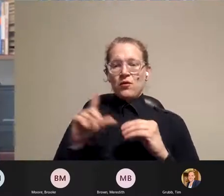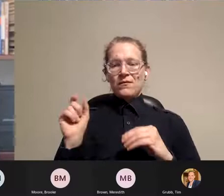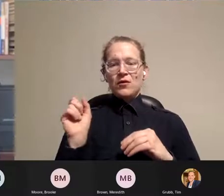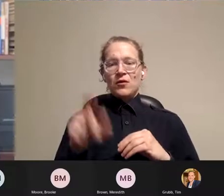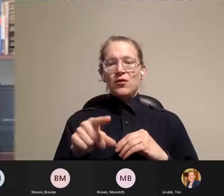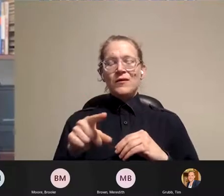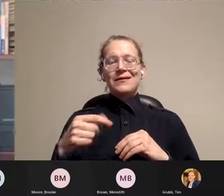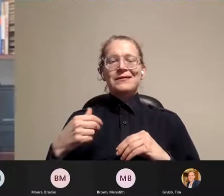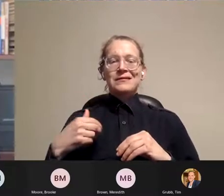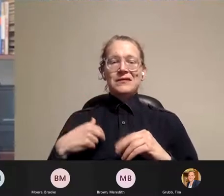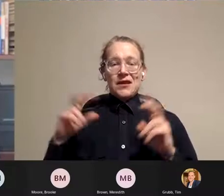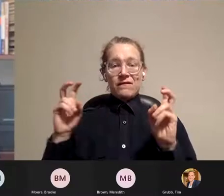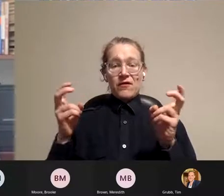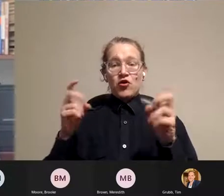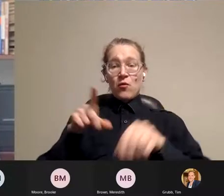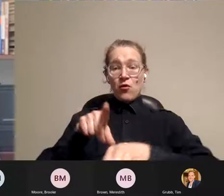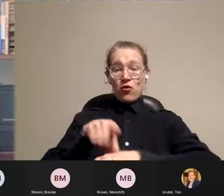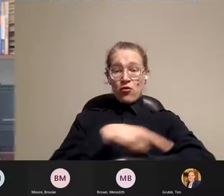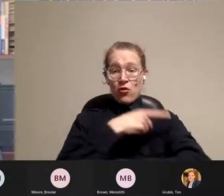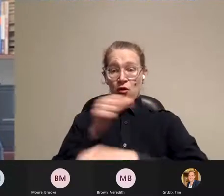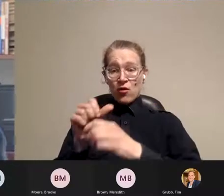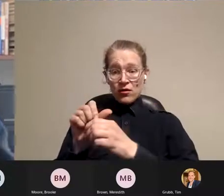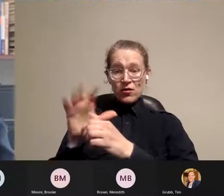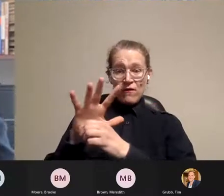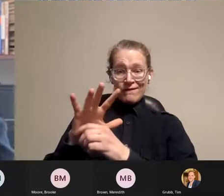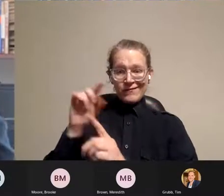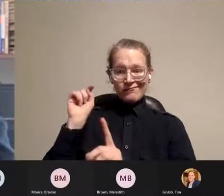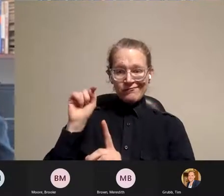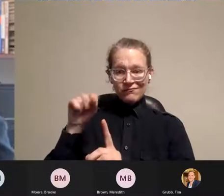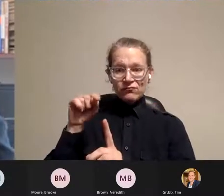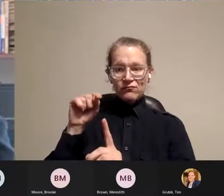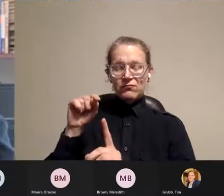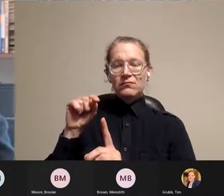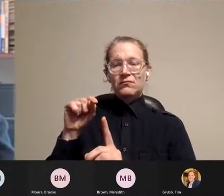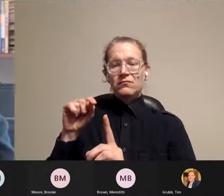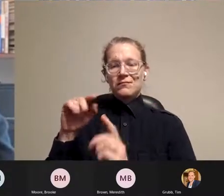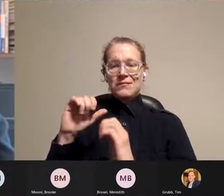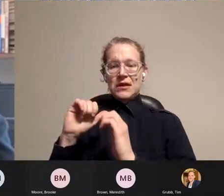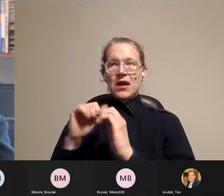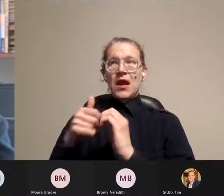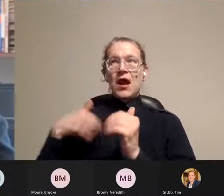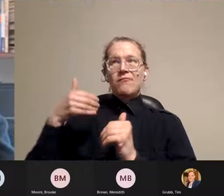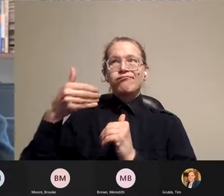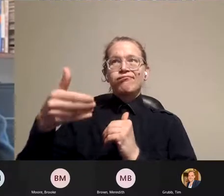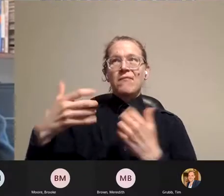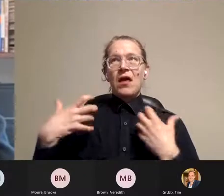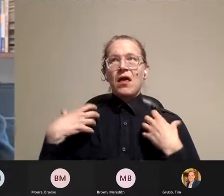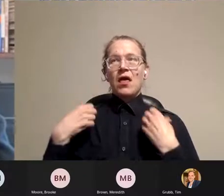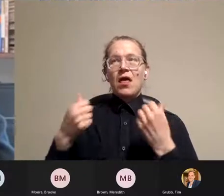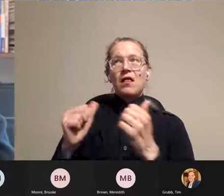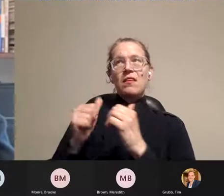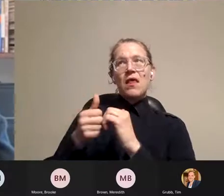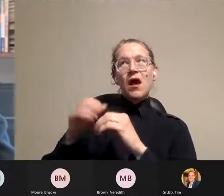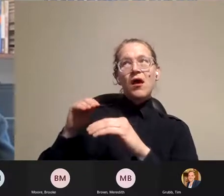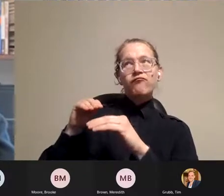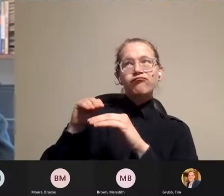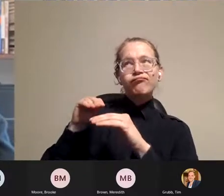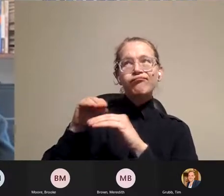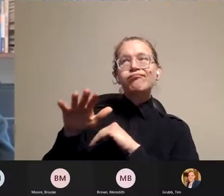and the implications on health outcomes and life expectancy.